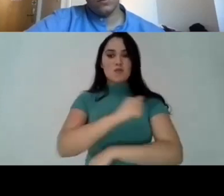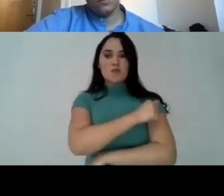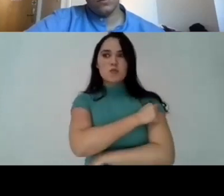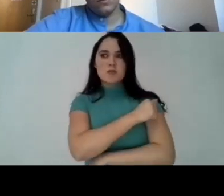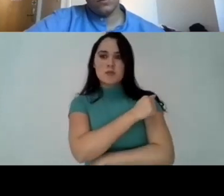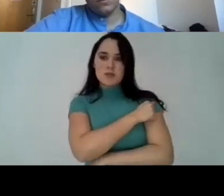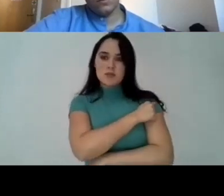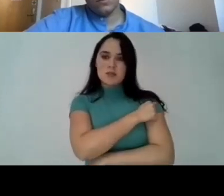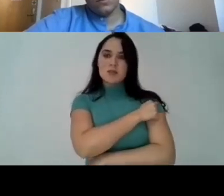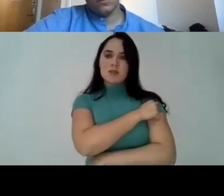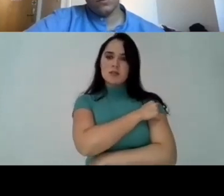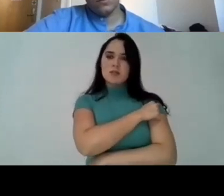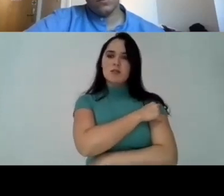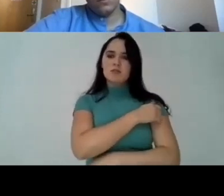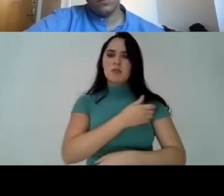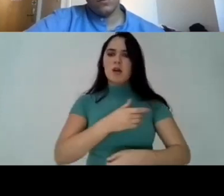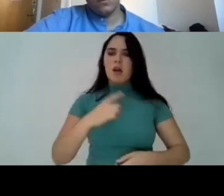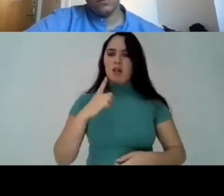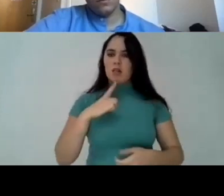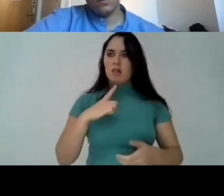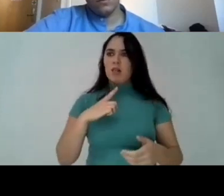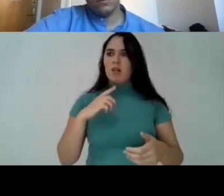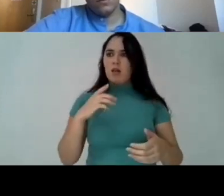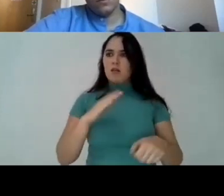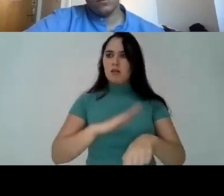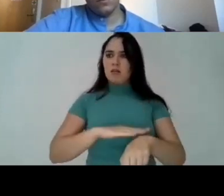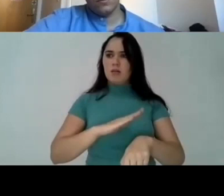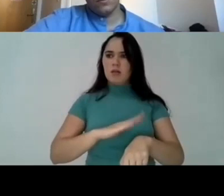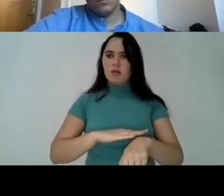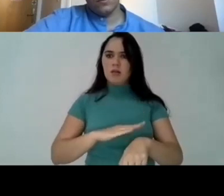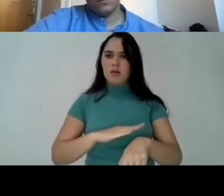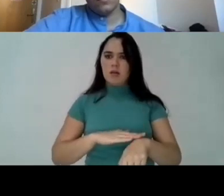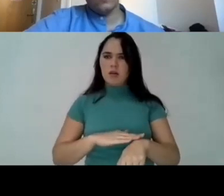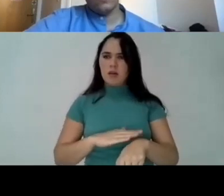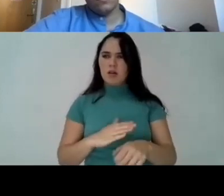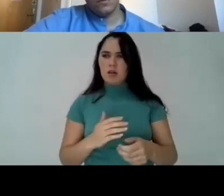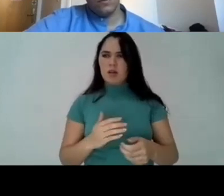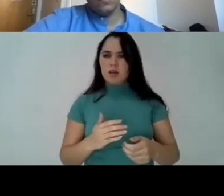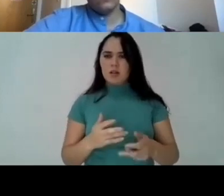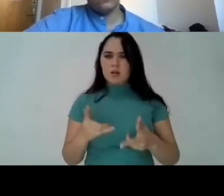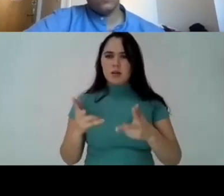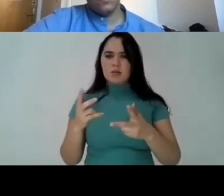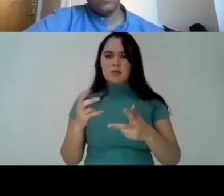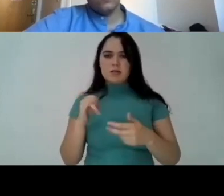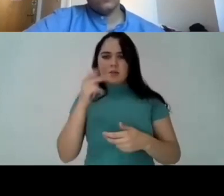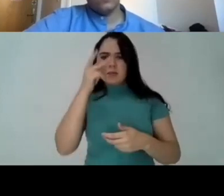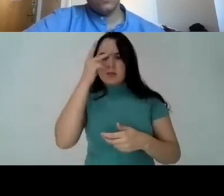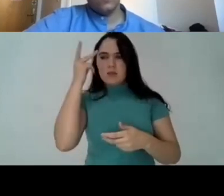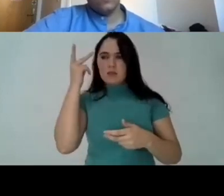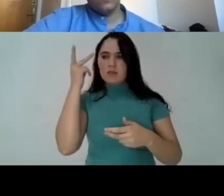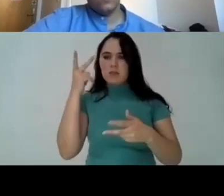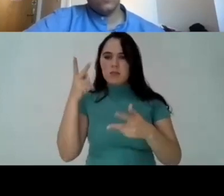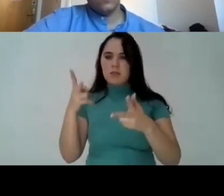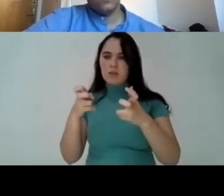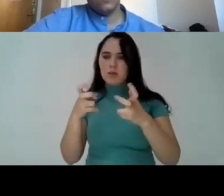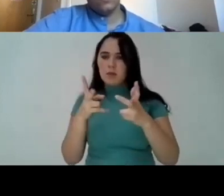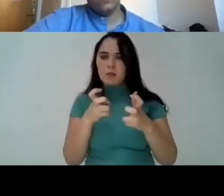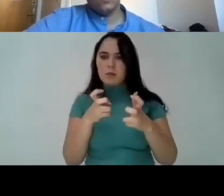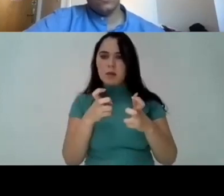and when we look at the student movement and the university they have been always involved with that